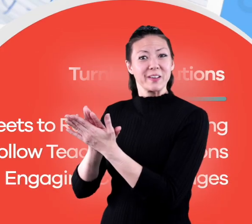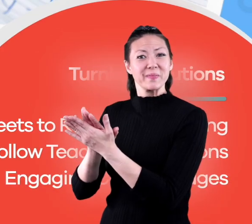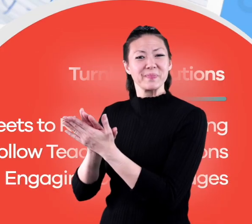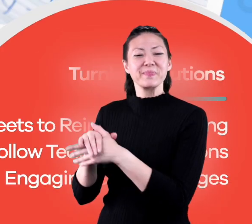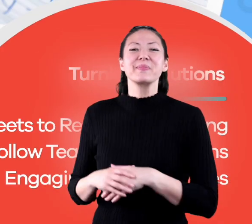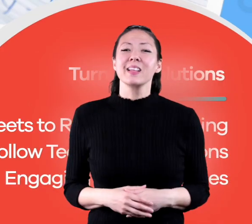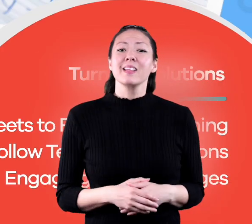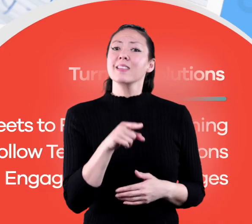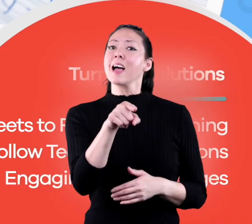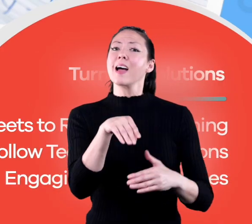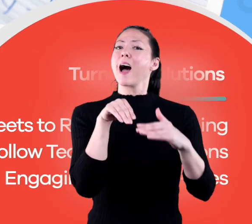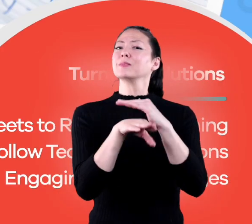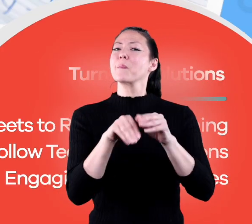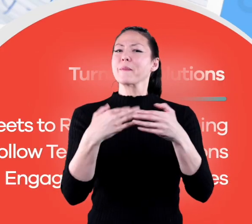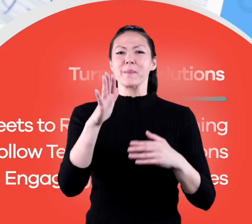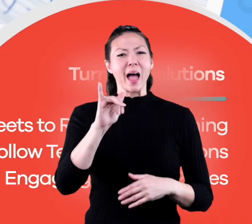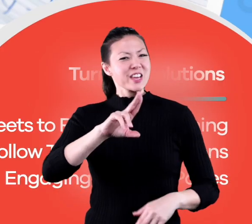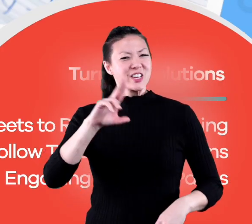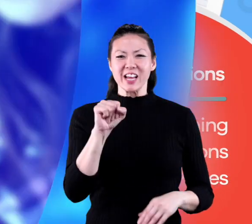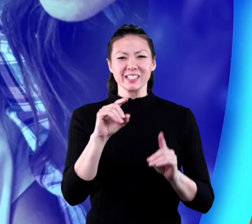teachers and homeschoolers.